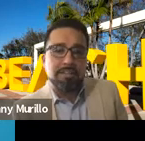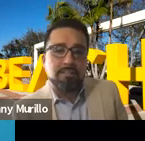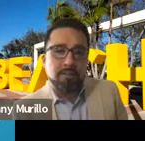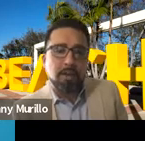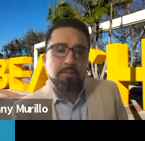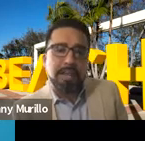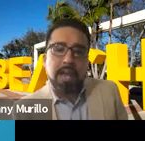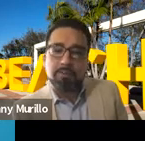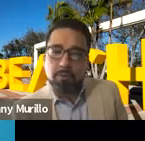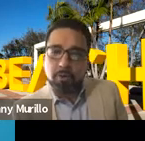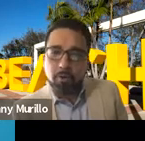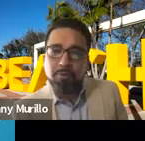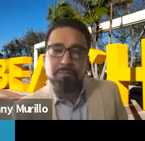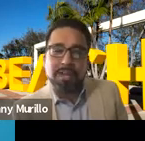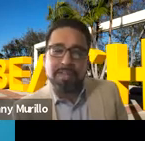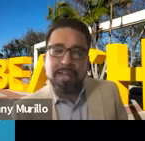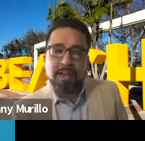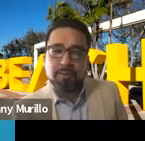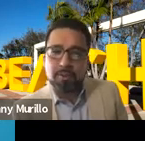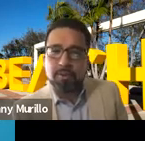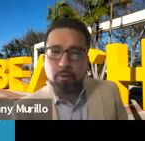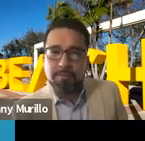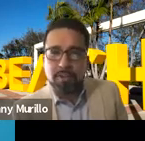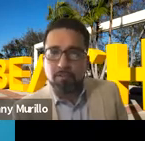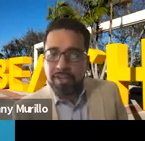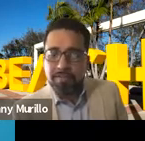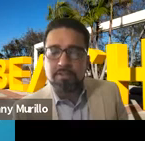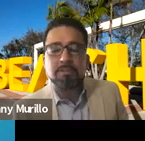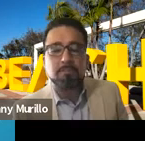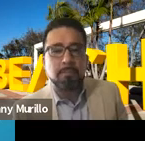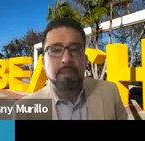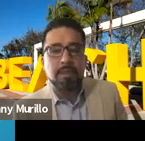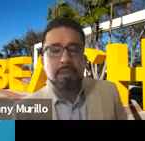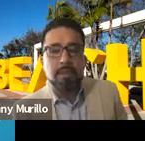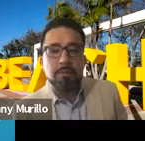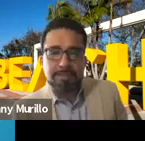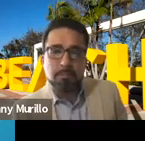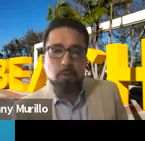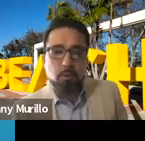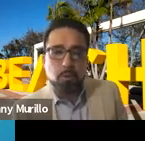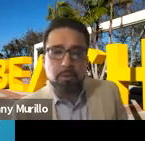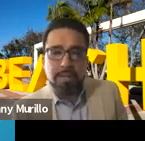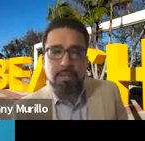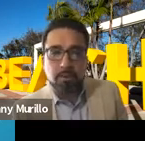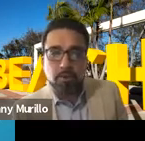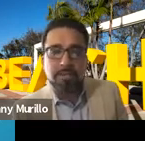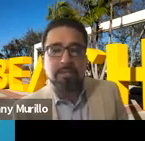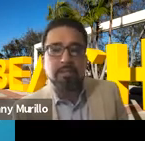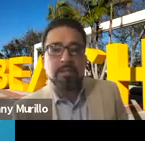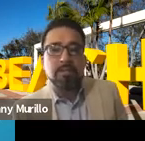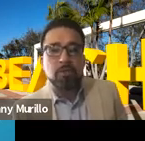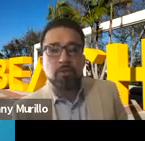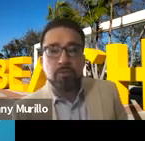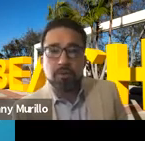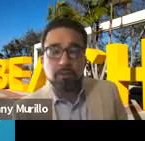When they found out that I was going home and that I was going to only be there for five years, it was them who really encouraged me